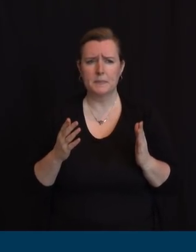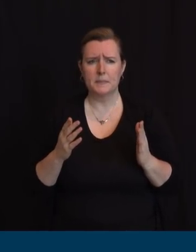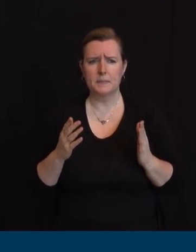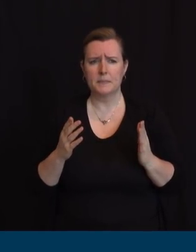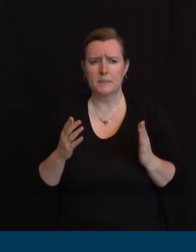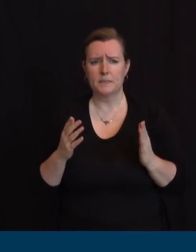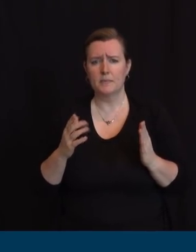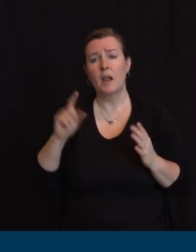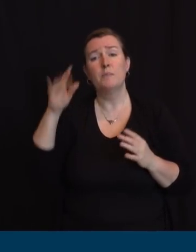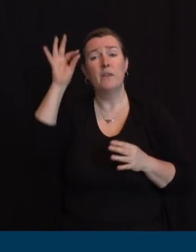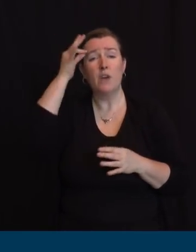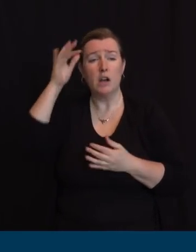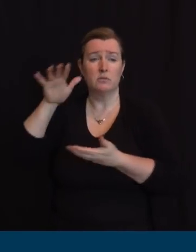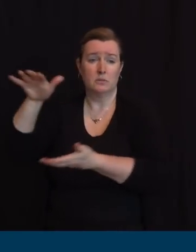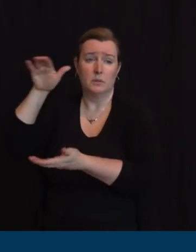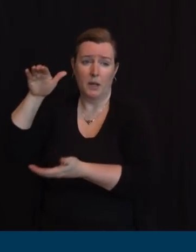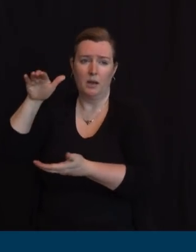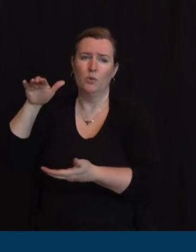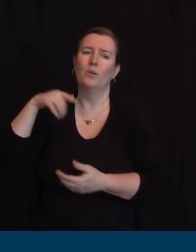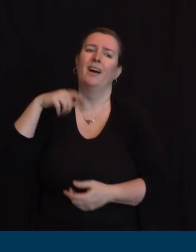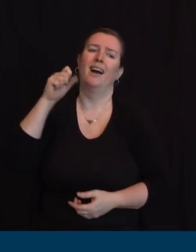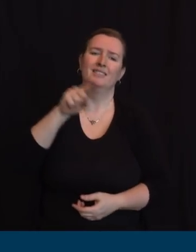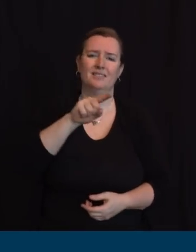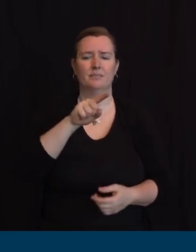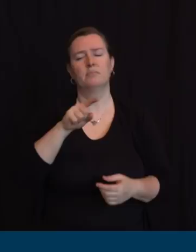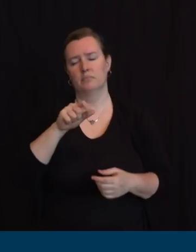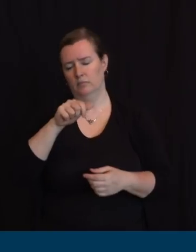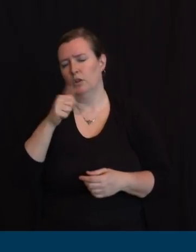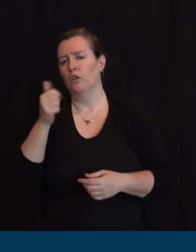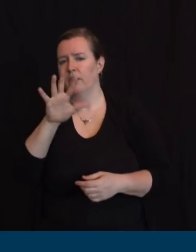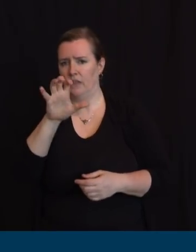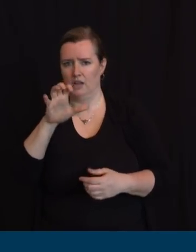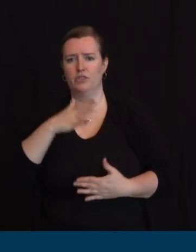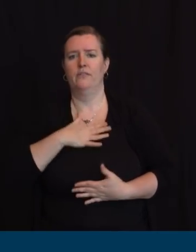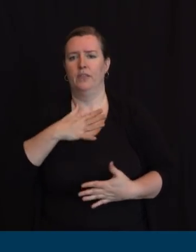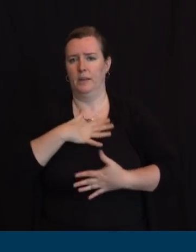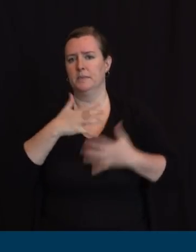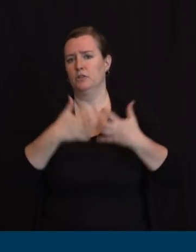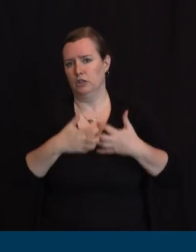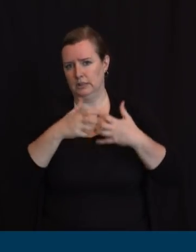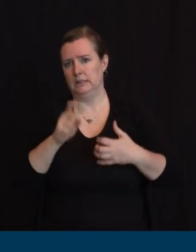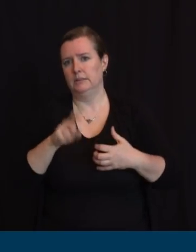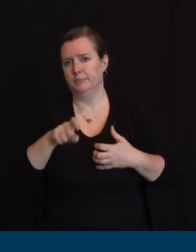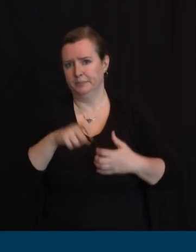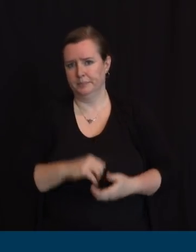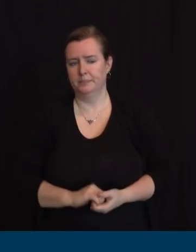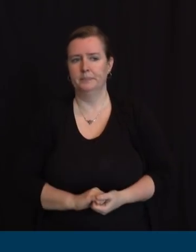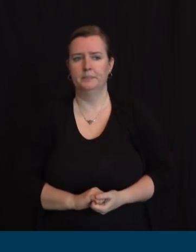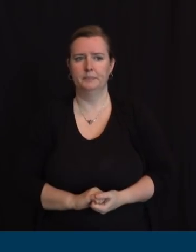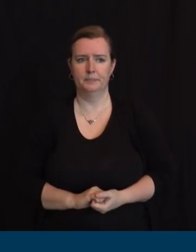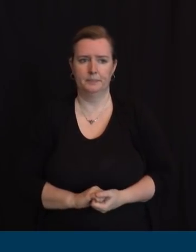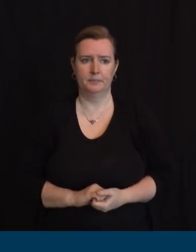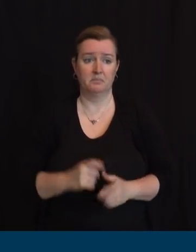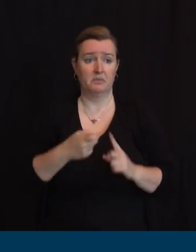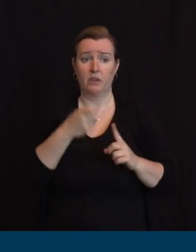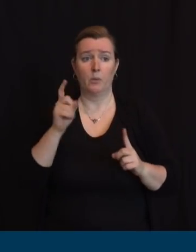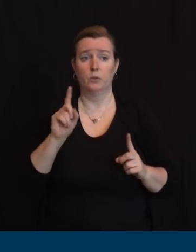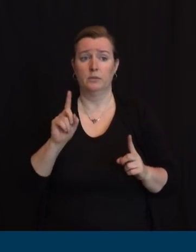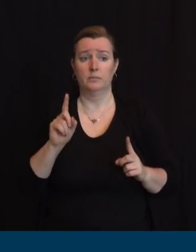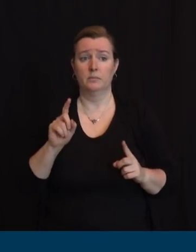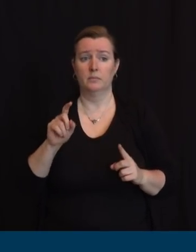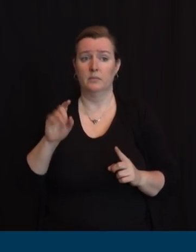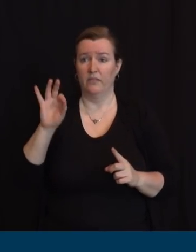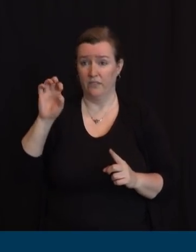is the balance of our ask from the strategic stockpile. 500 is a new requisition which would be a purchase. And again,